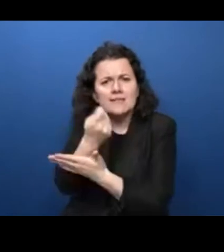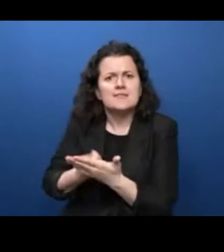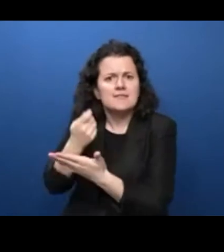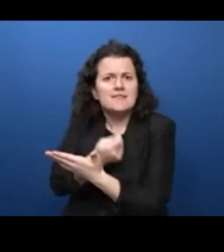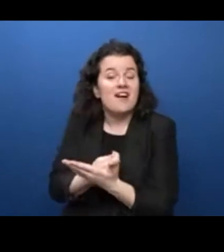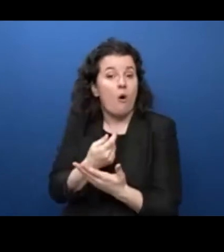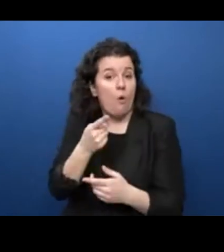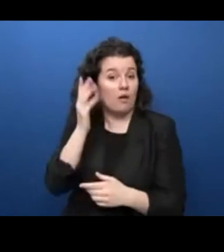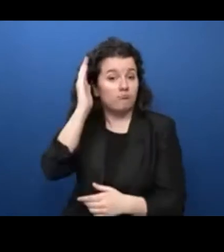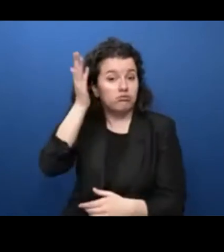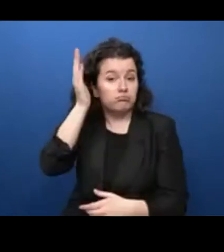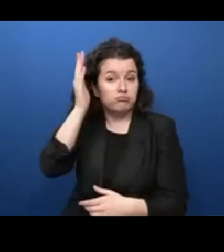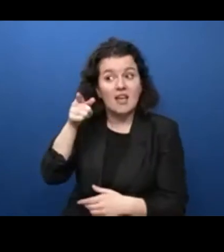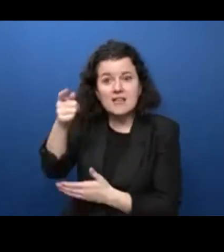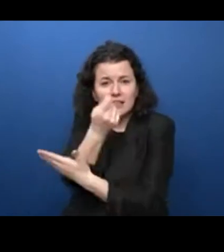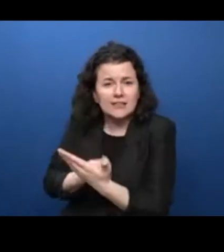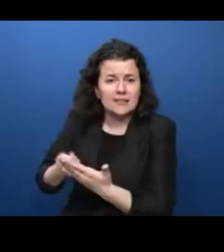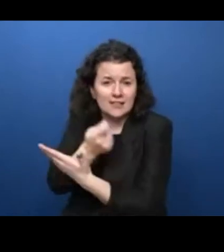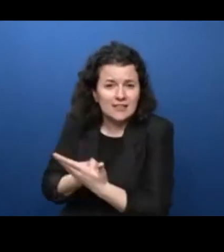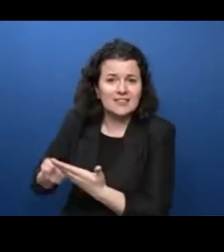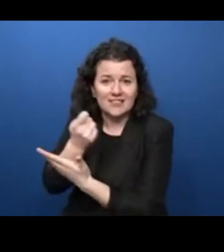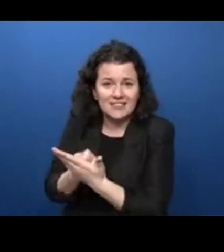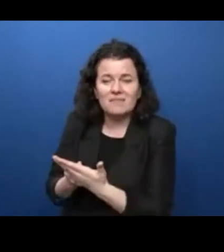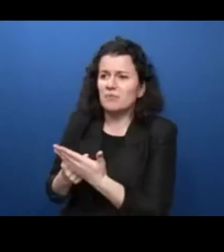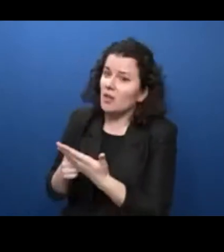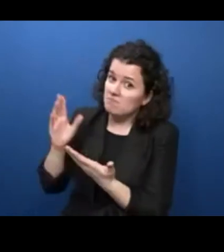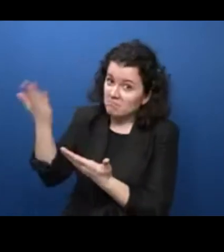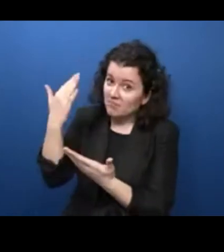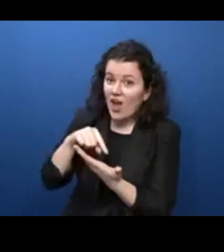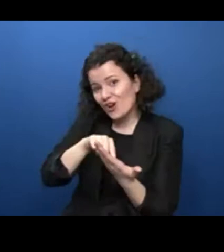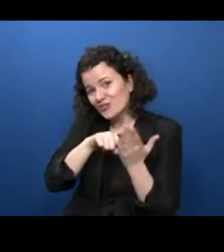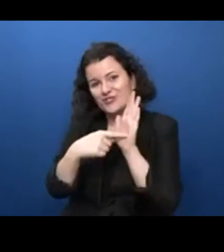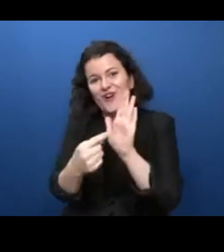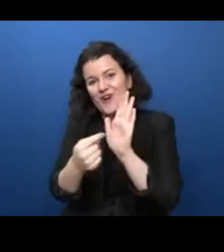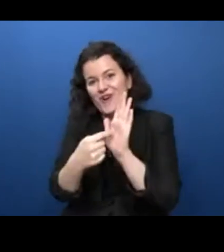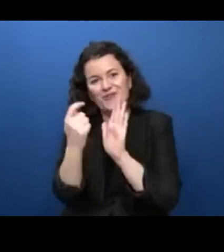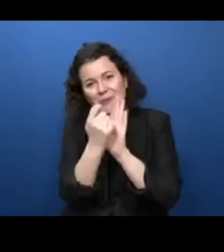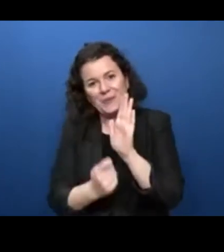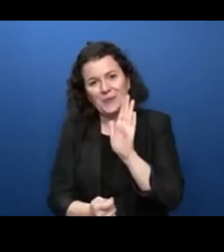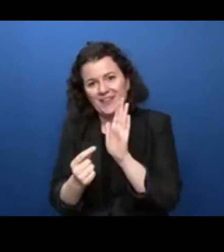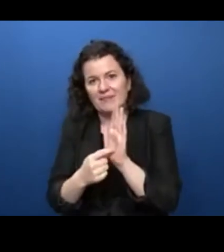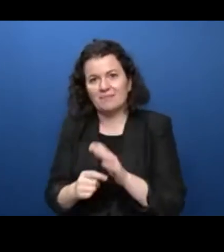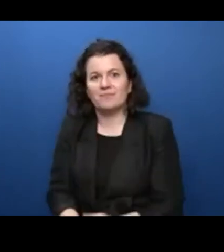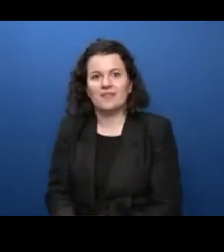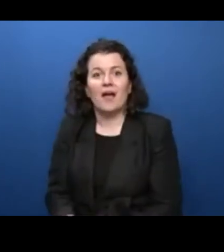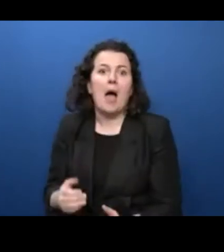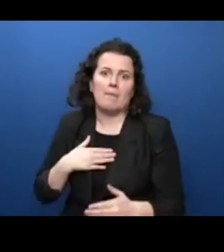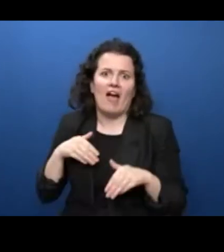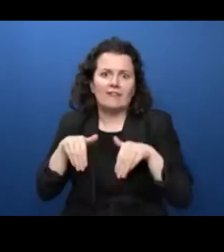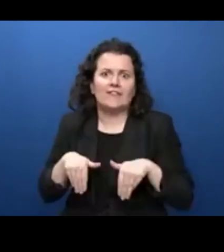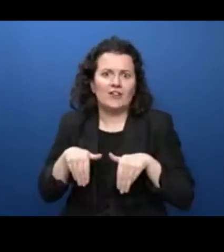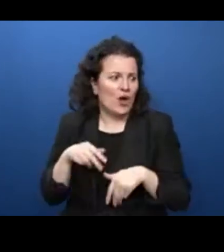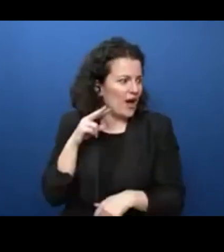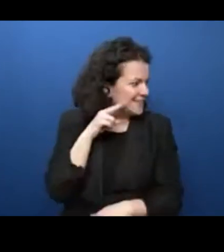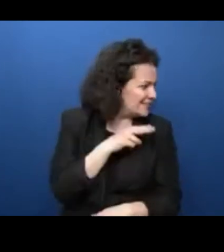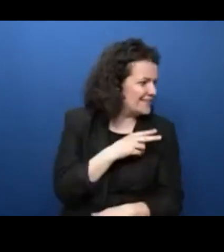entire time. So show us your drawing, Jim. And somebody else has to see my dog, but he's gone now. So sorry